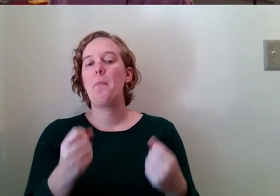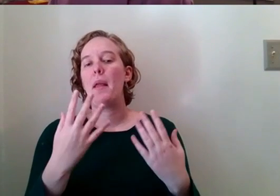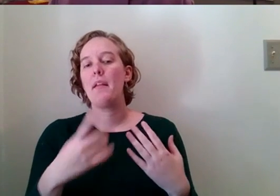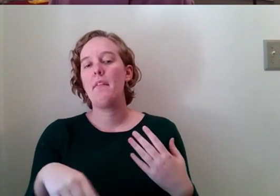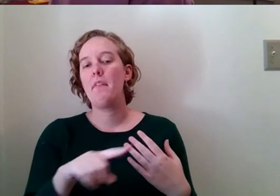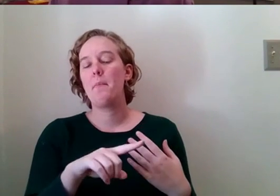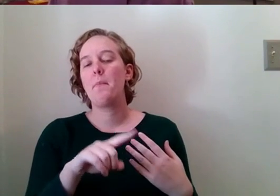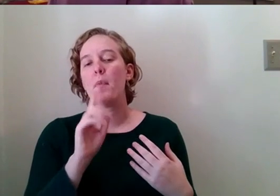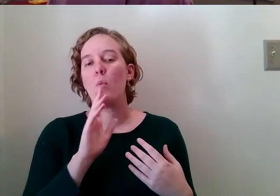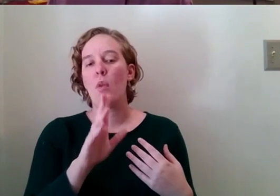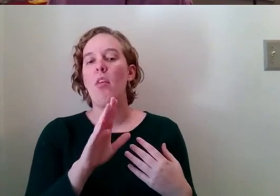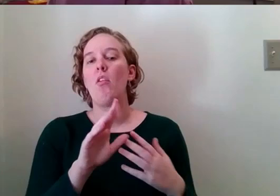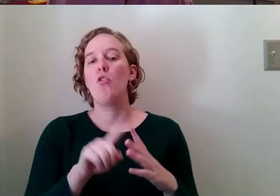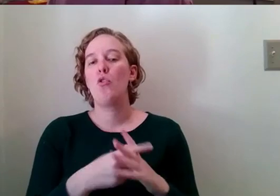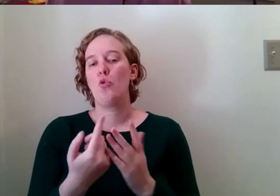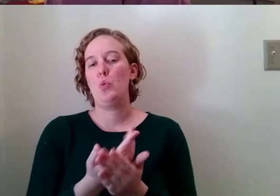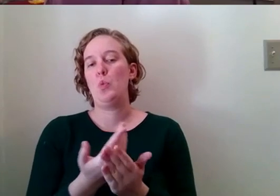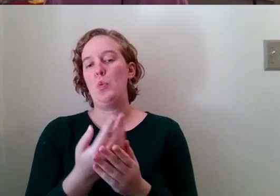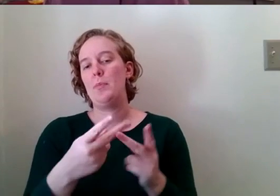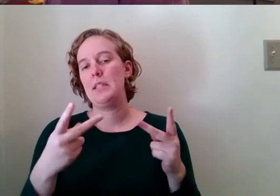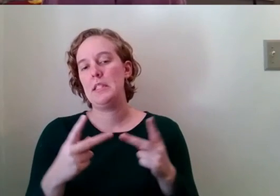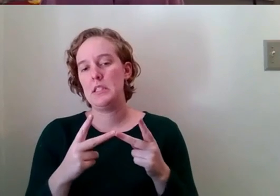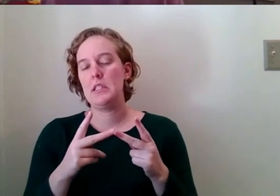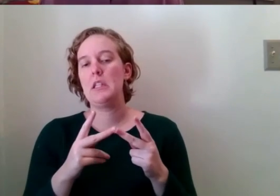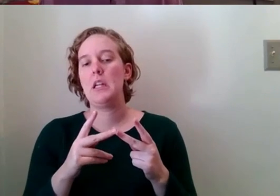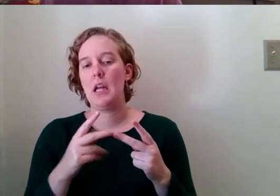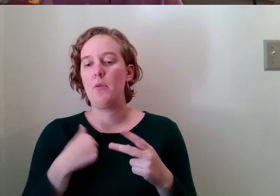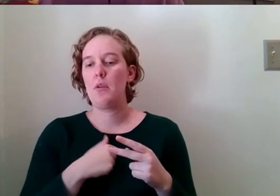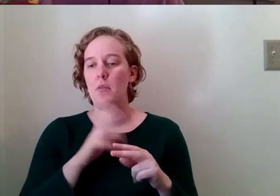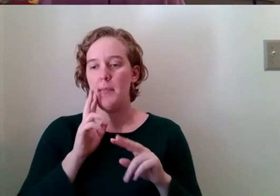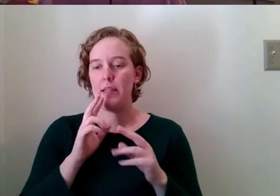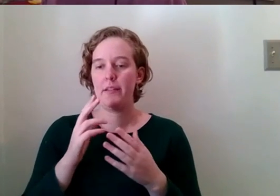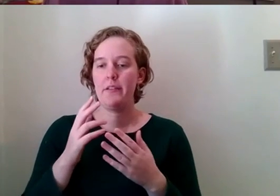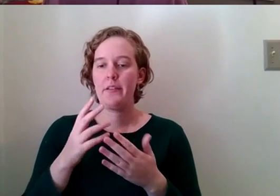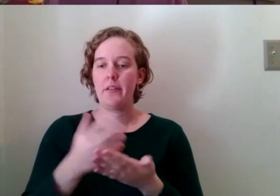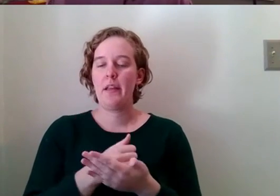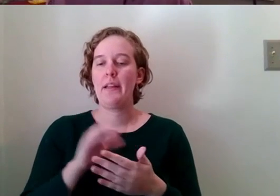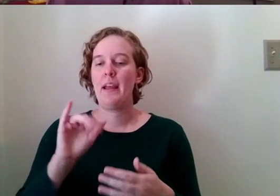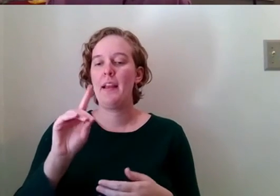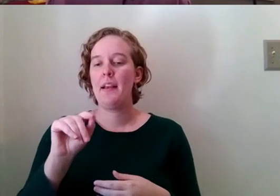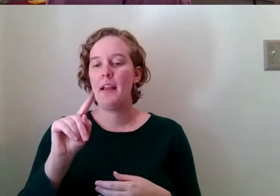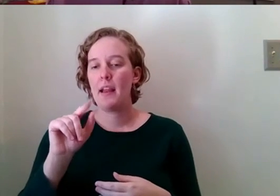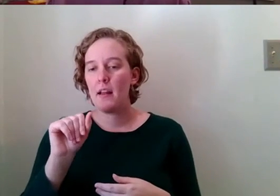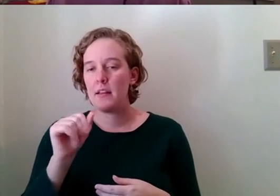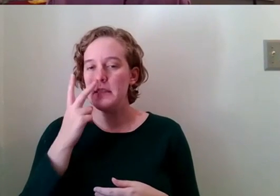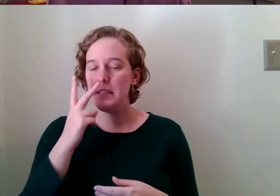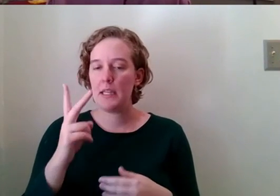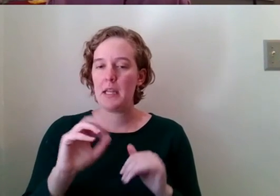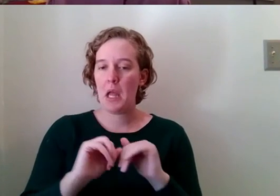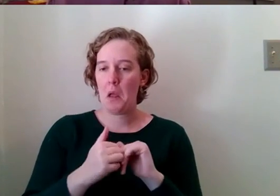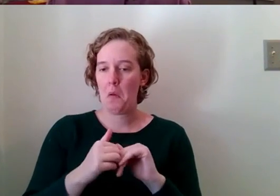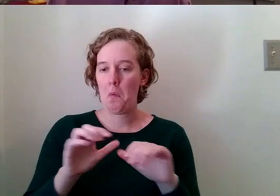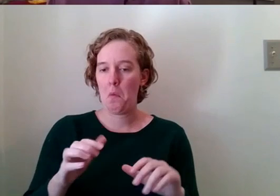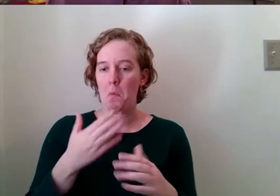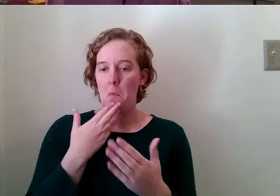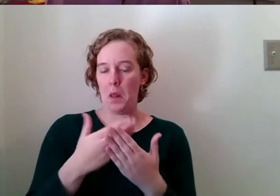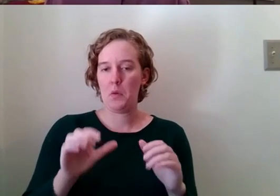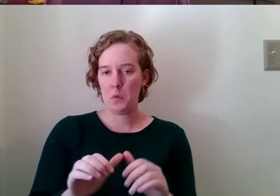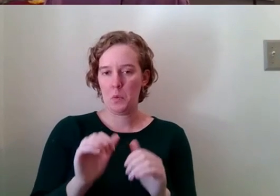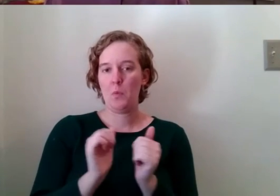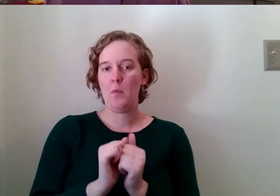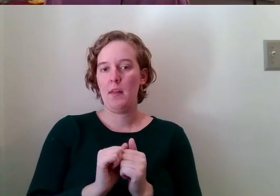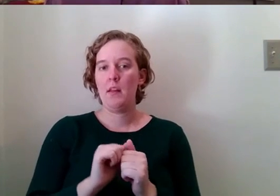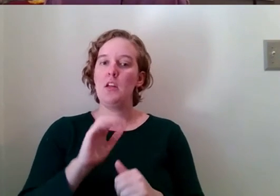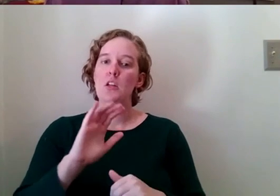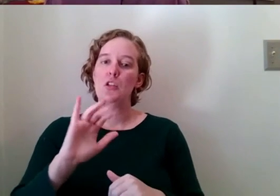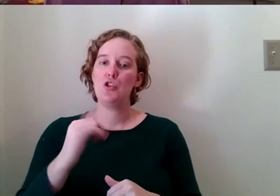into new positions and we'll be keeping track of that data and seeing how well we do in retention and job satisfaction